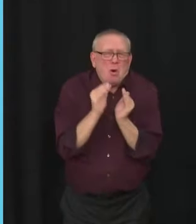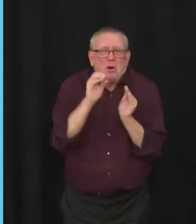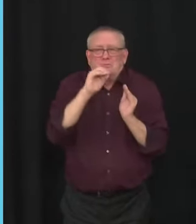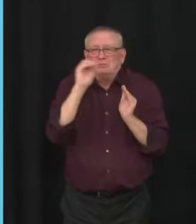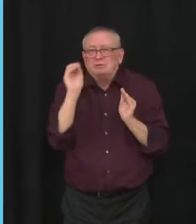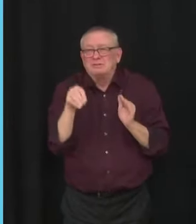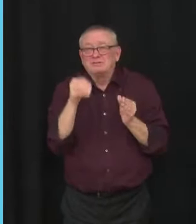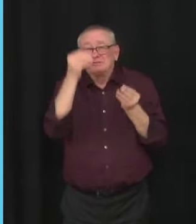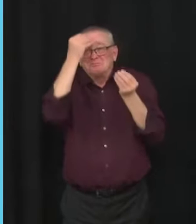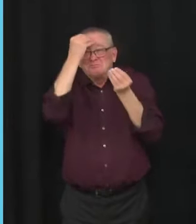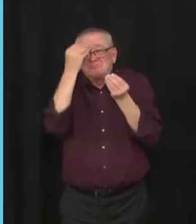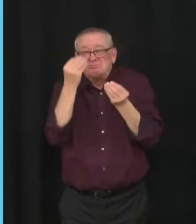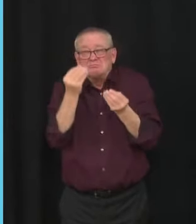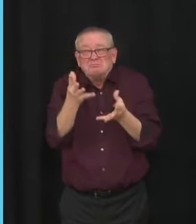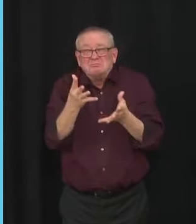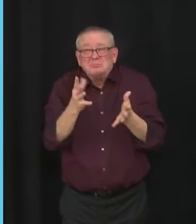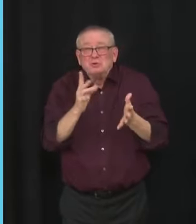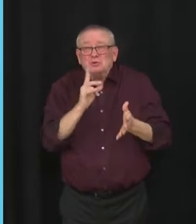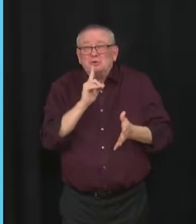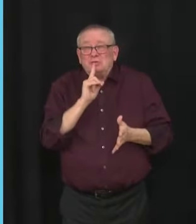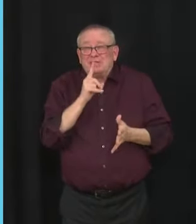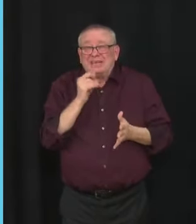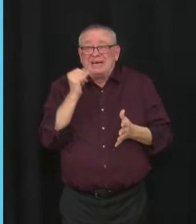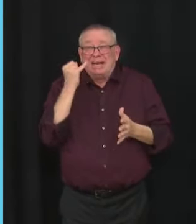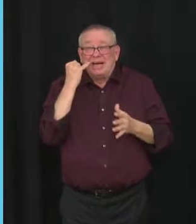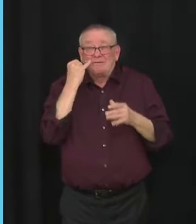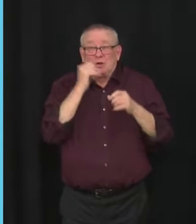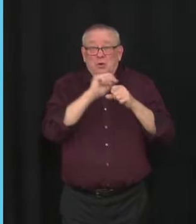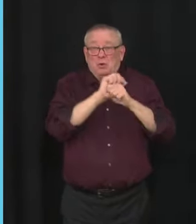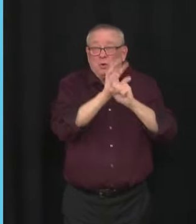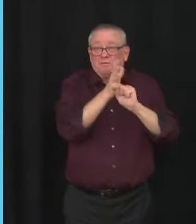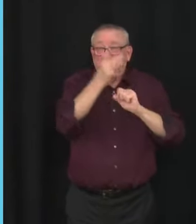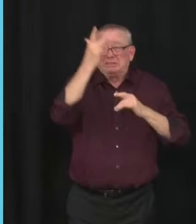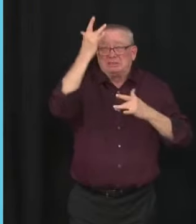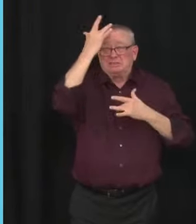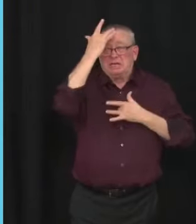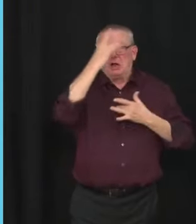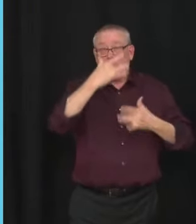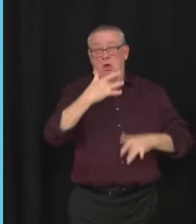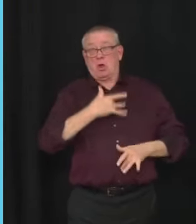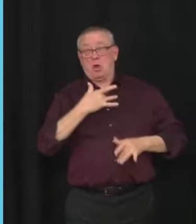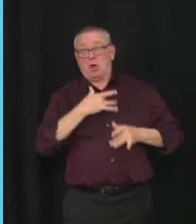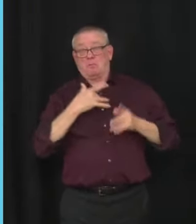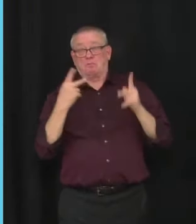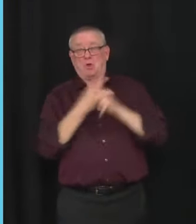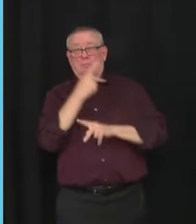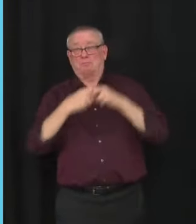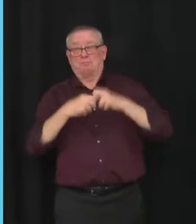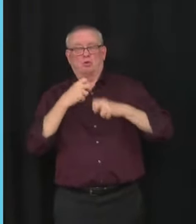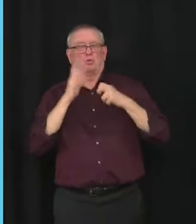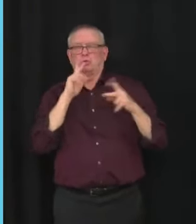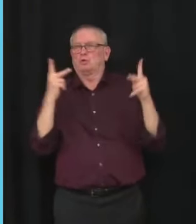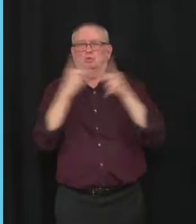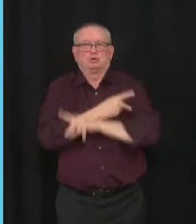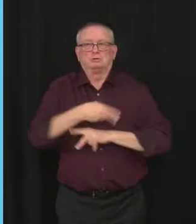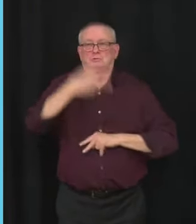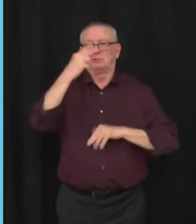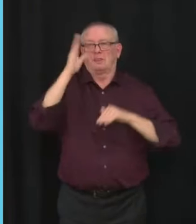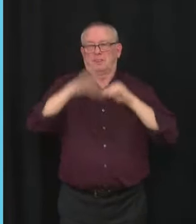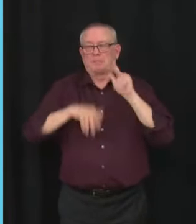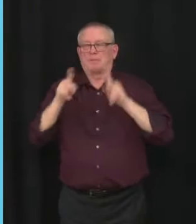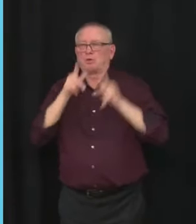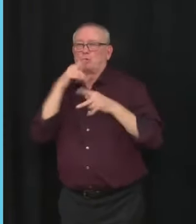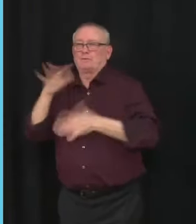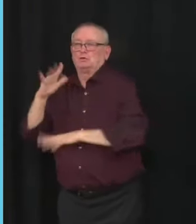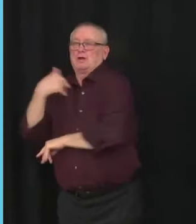after any vaccine. As a precaution, however, starting today, we will be advising that anyone between the ages of 12 and